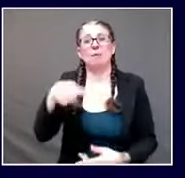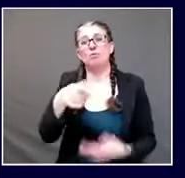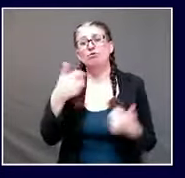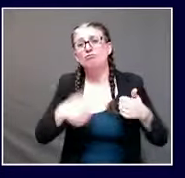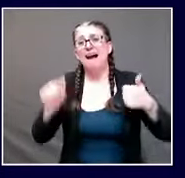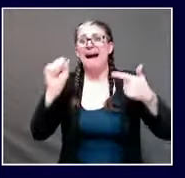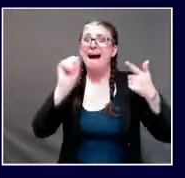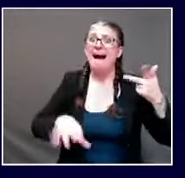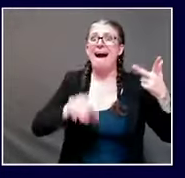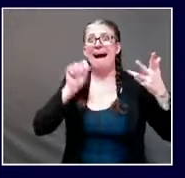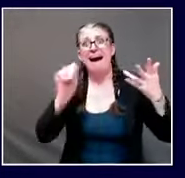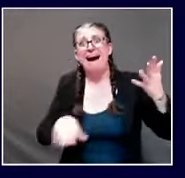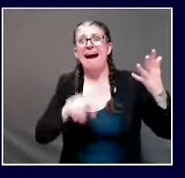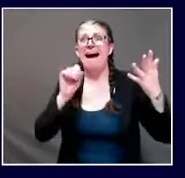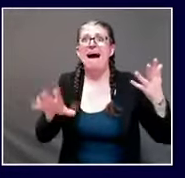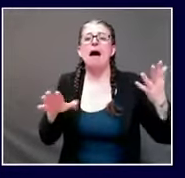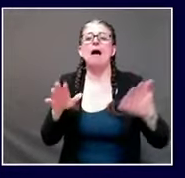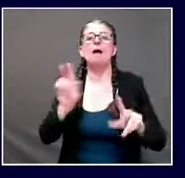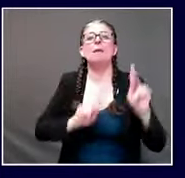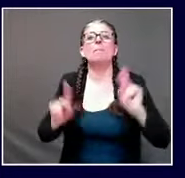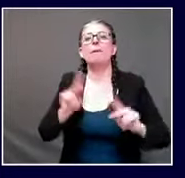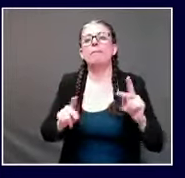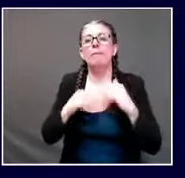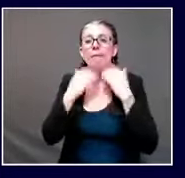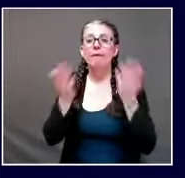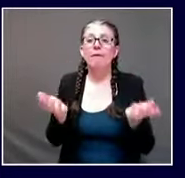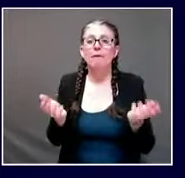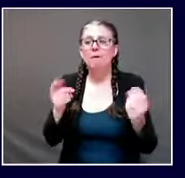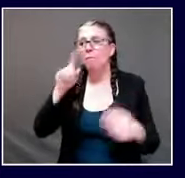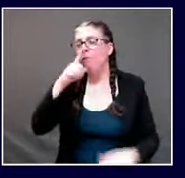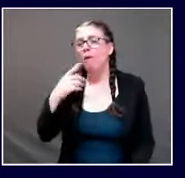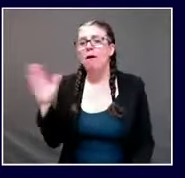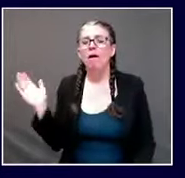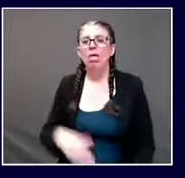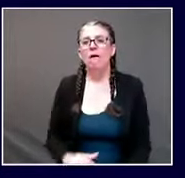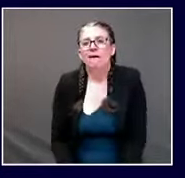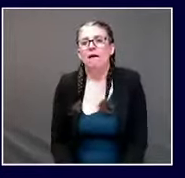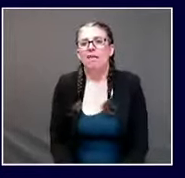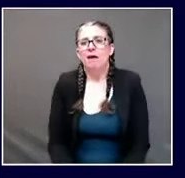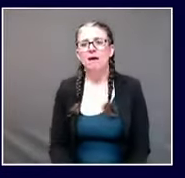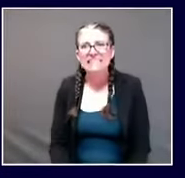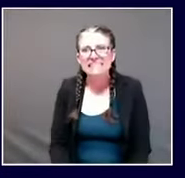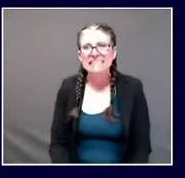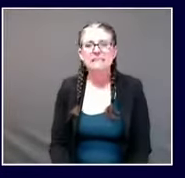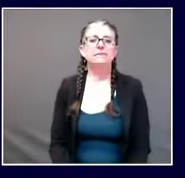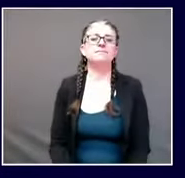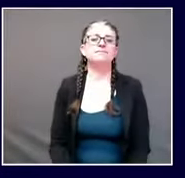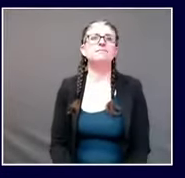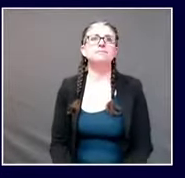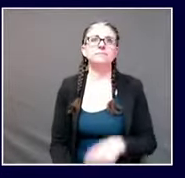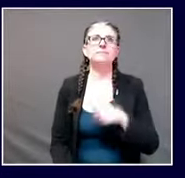things are changing every day here in the state of maine and nationally we're looking at a new administration taking over within